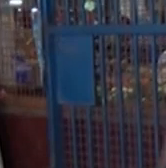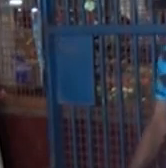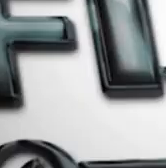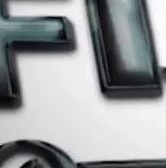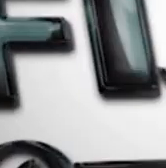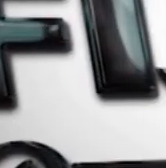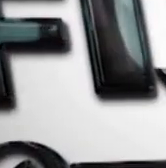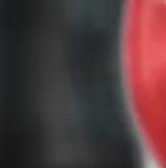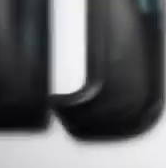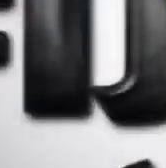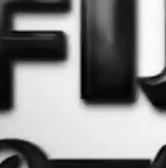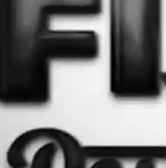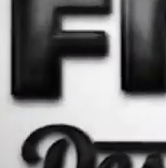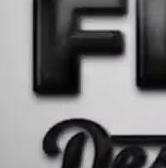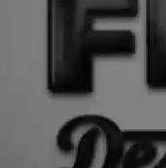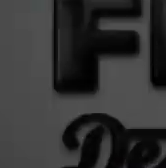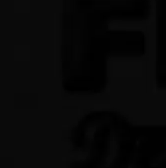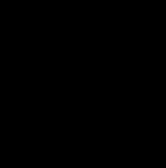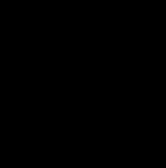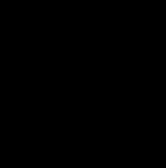Radio Fiji 2 Radio Fiji 2